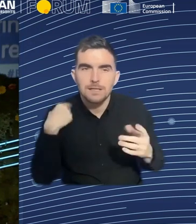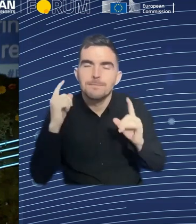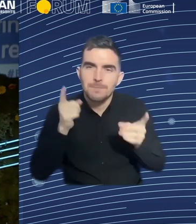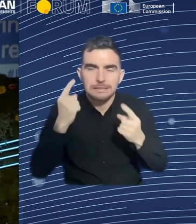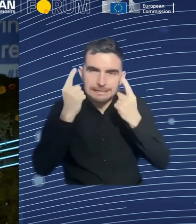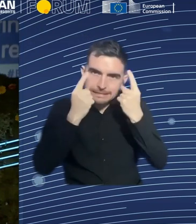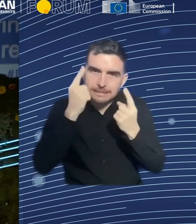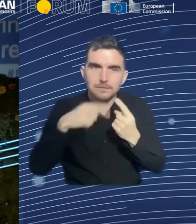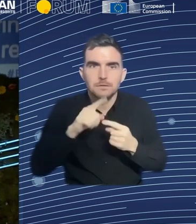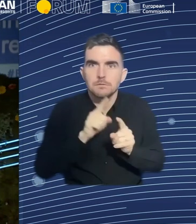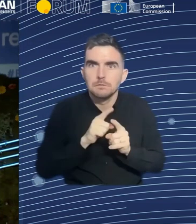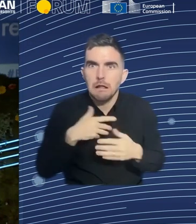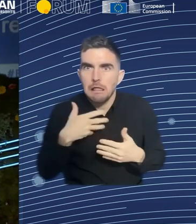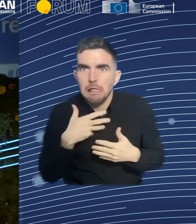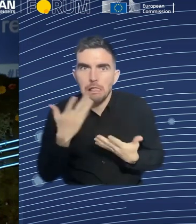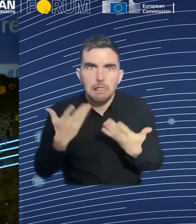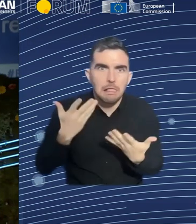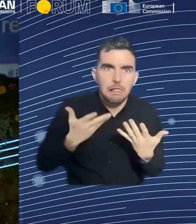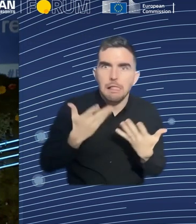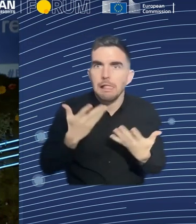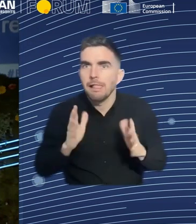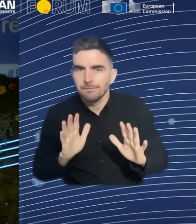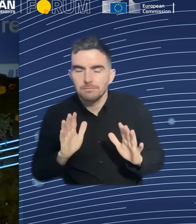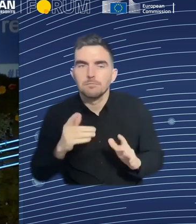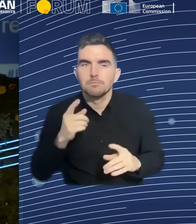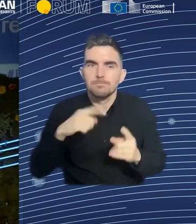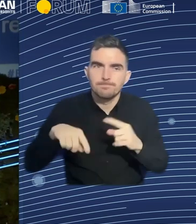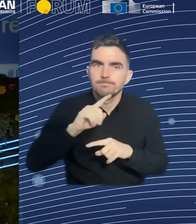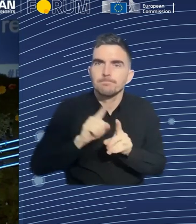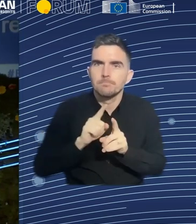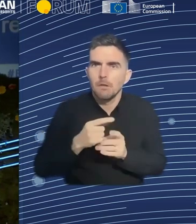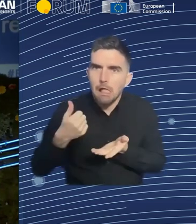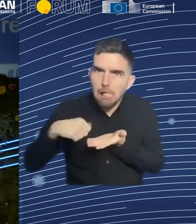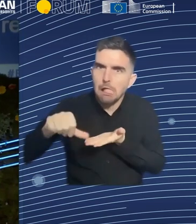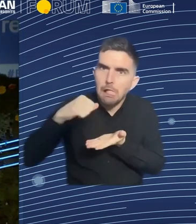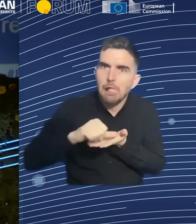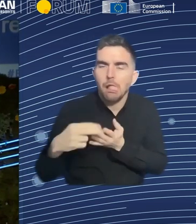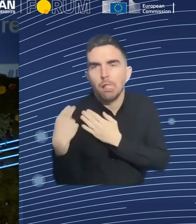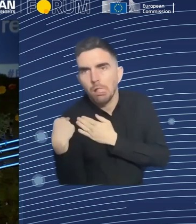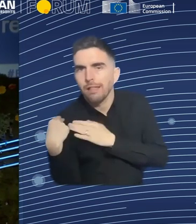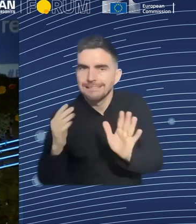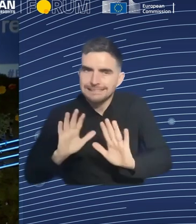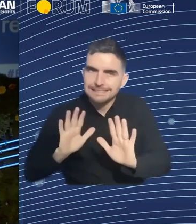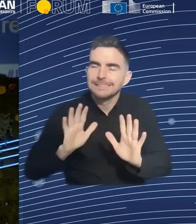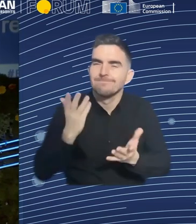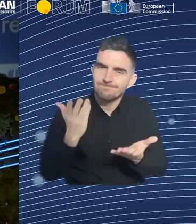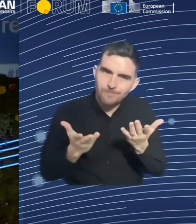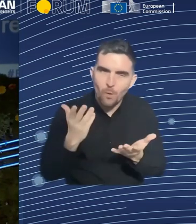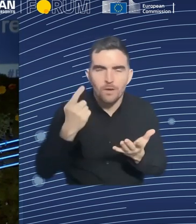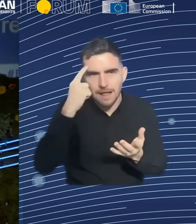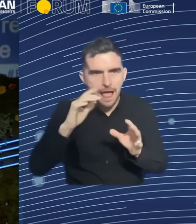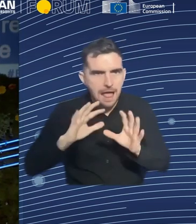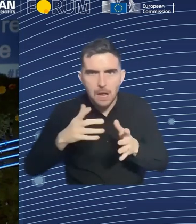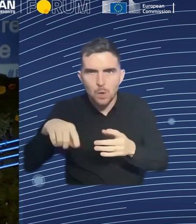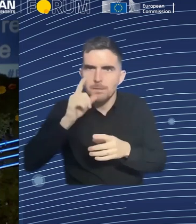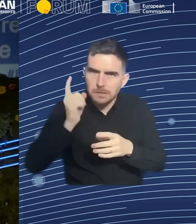also the procedural burden of providing training. nonetheless, to me, I sense that it's become more a